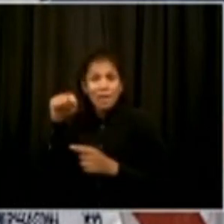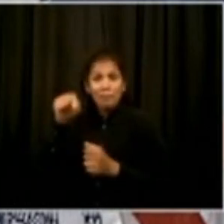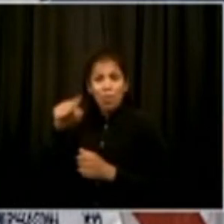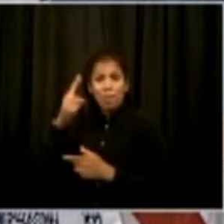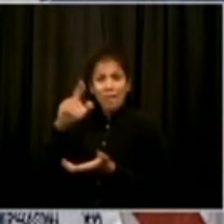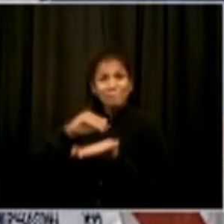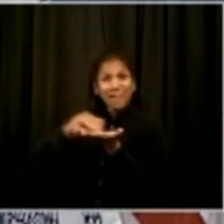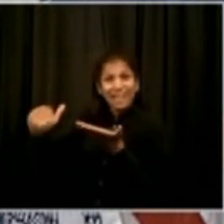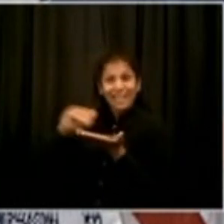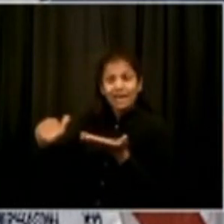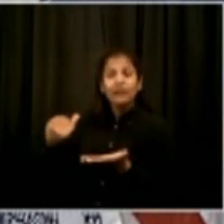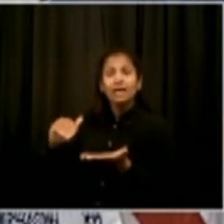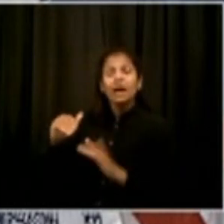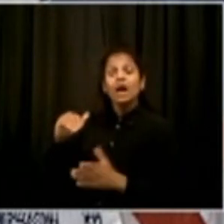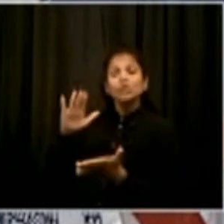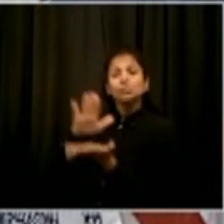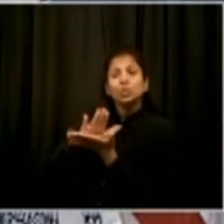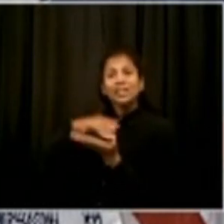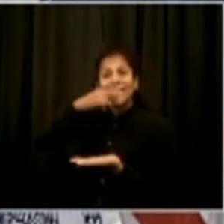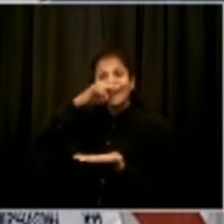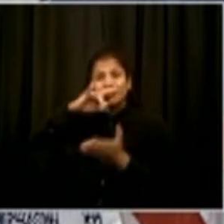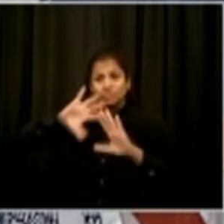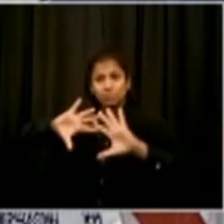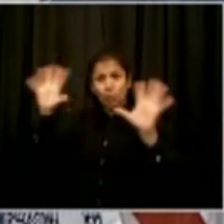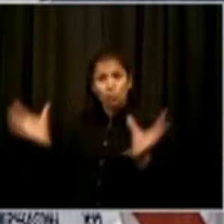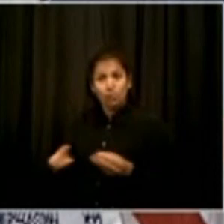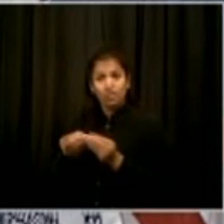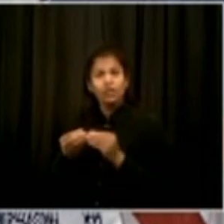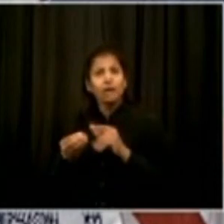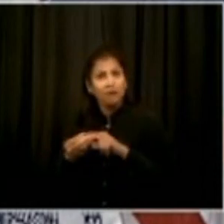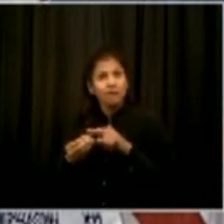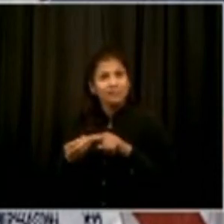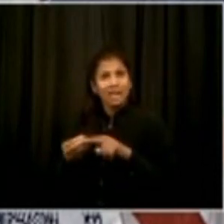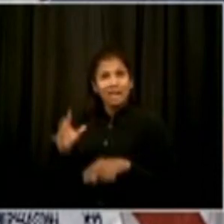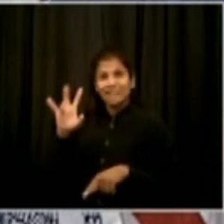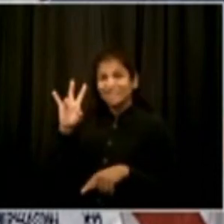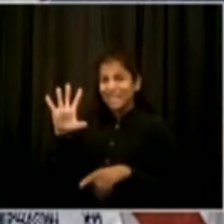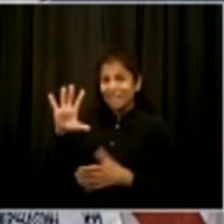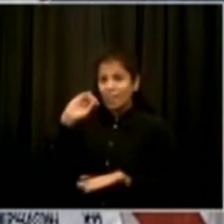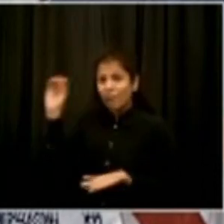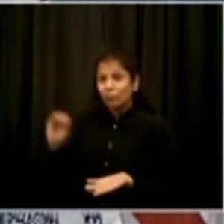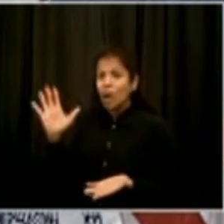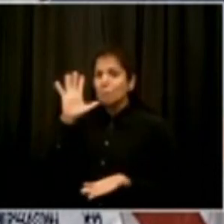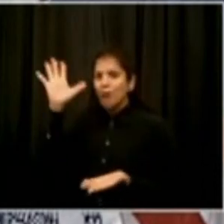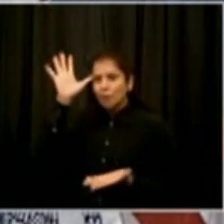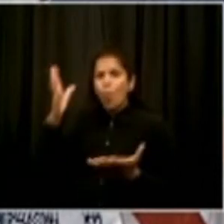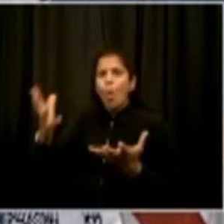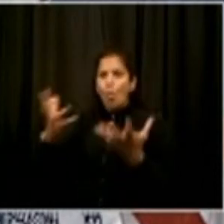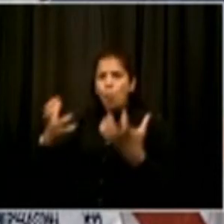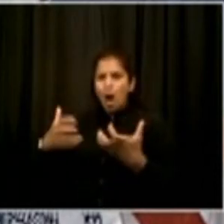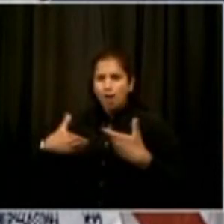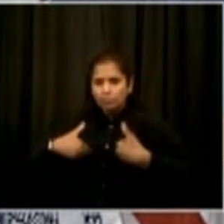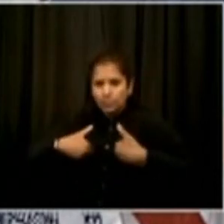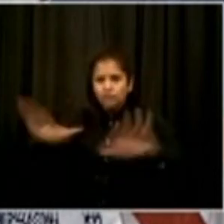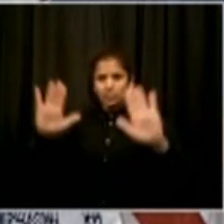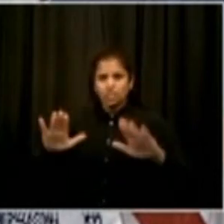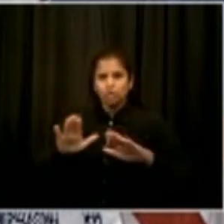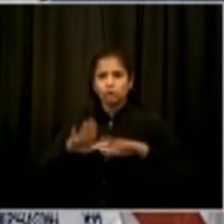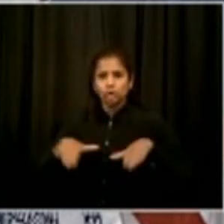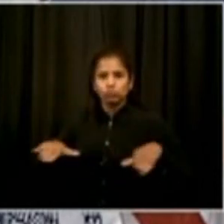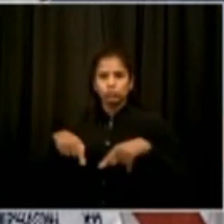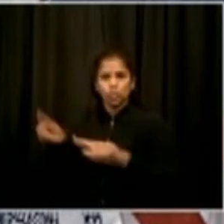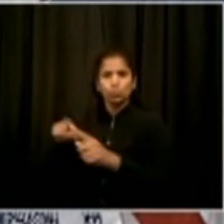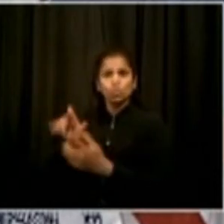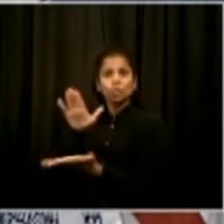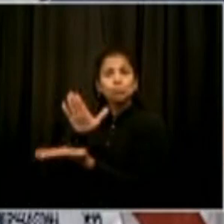that support. They want their kids to do better educationally than they can do remotely. They want everything that goes with school, the social development, the mental health services,